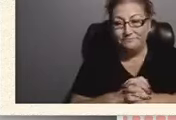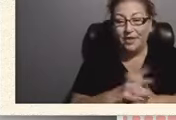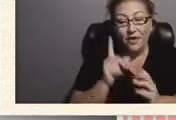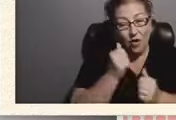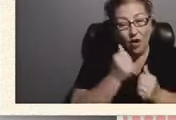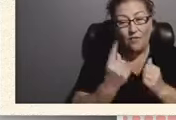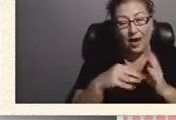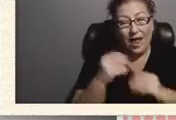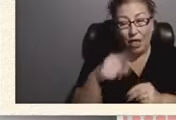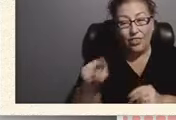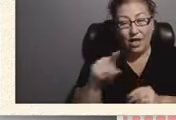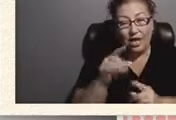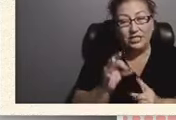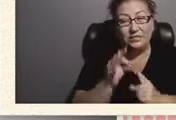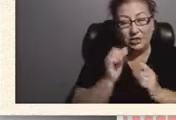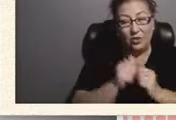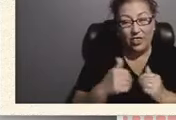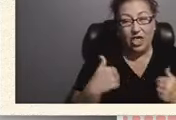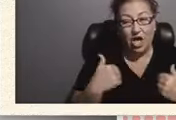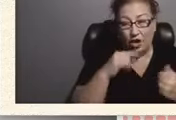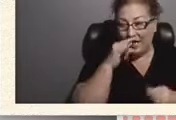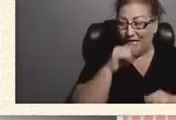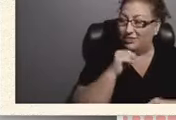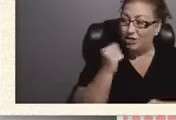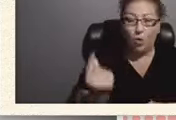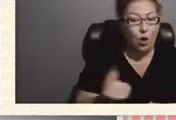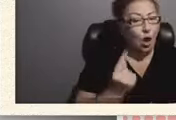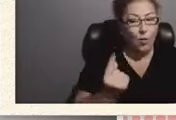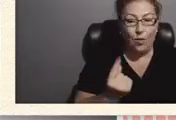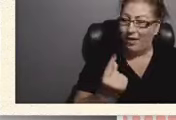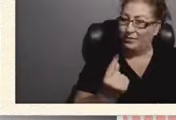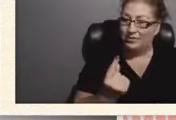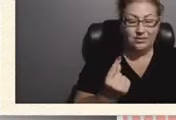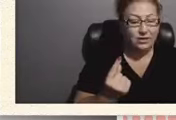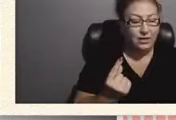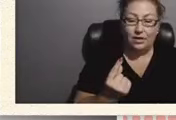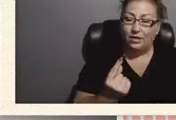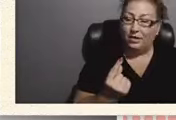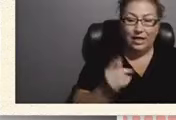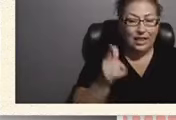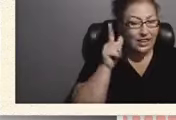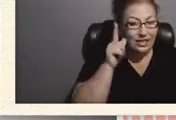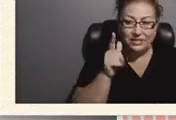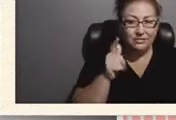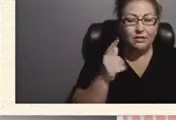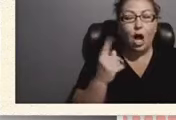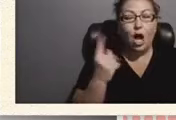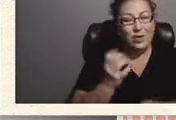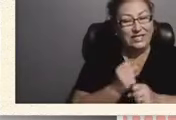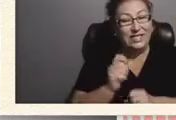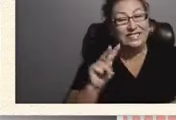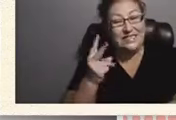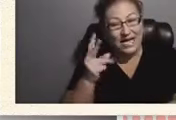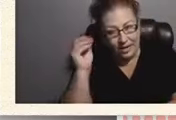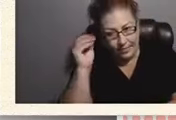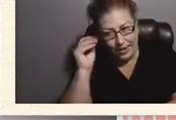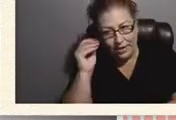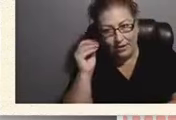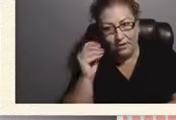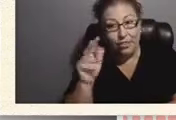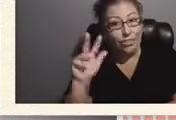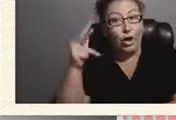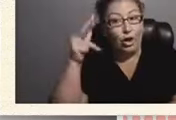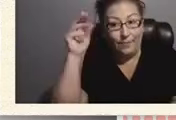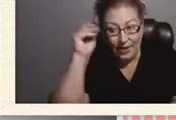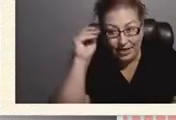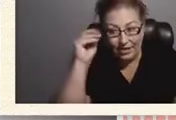especially with the younger kids don't always don't always listen get always second opinion and third and third opinion but real